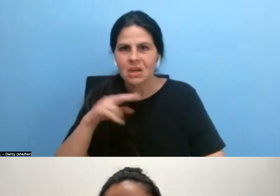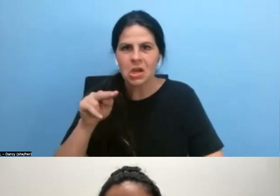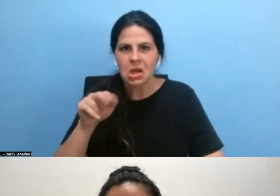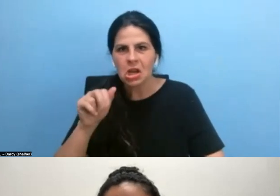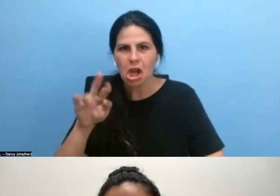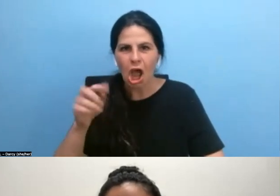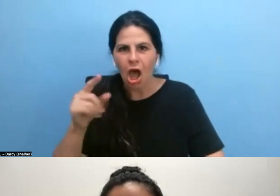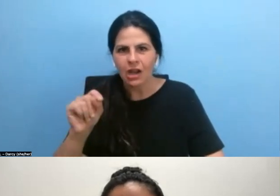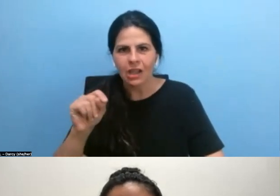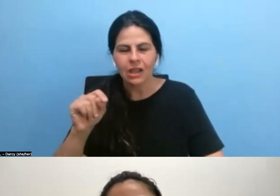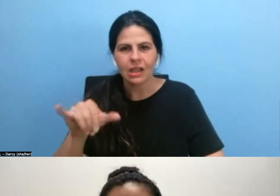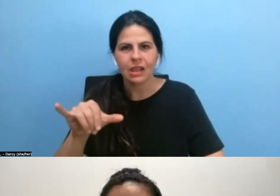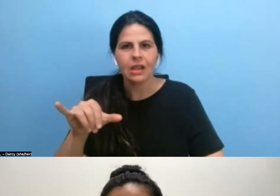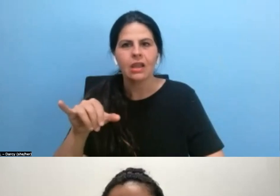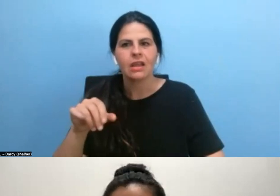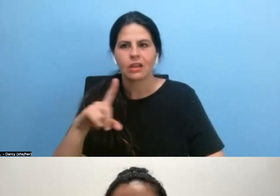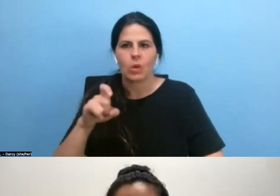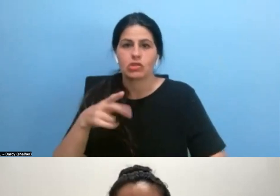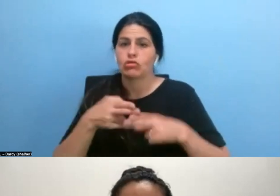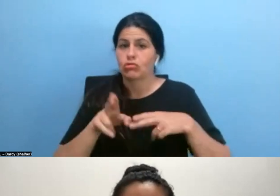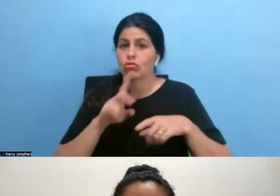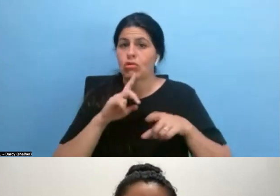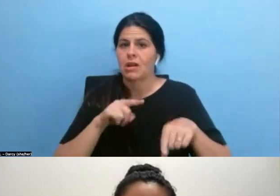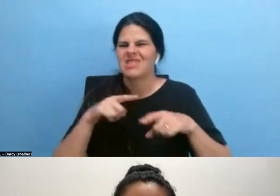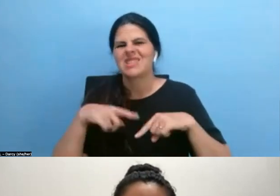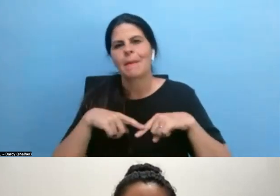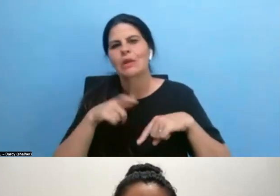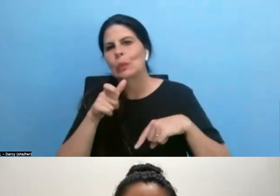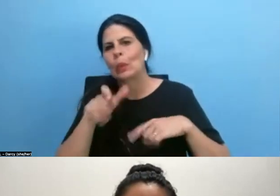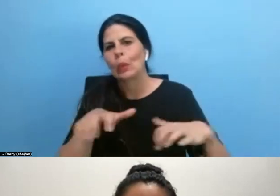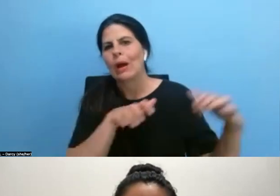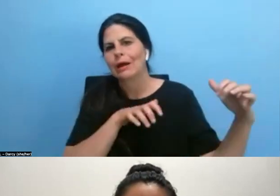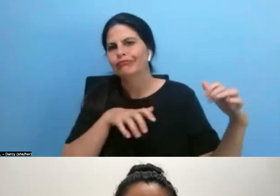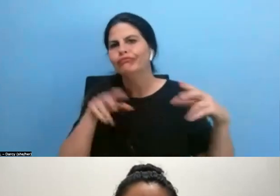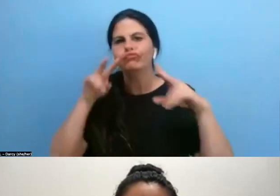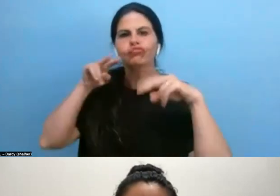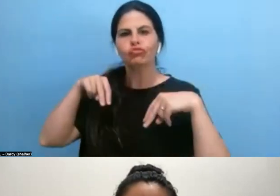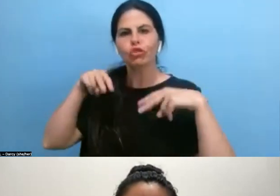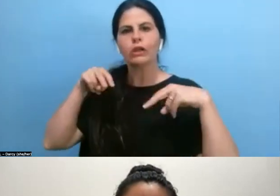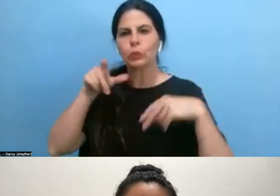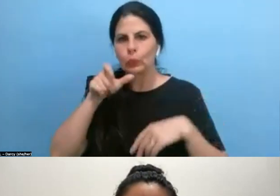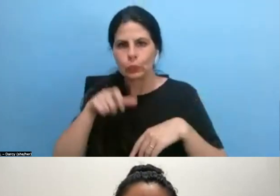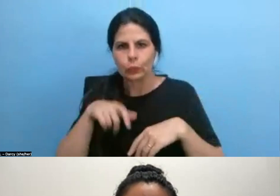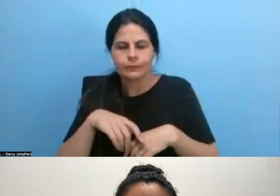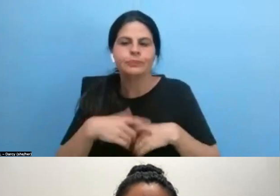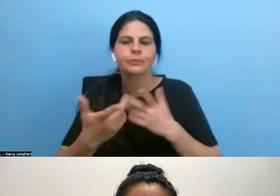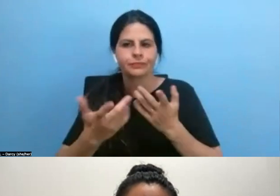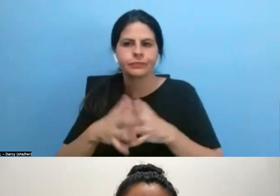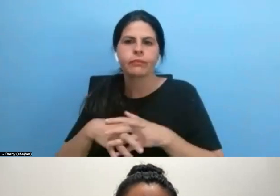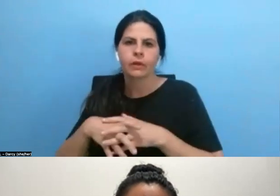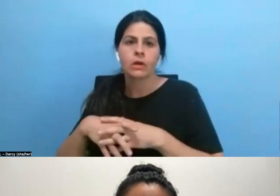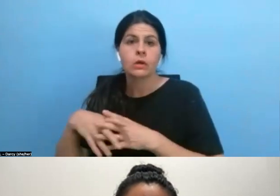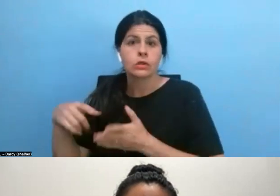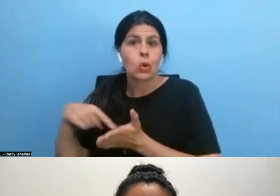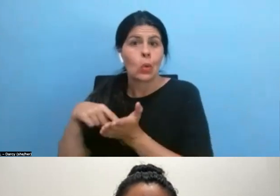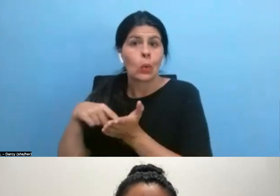uh, it depends on who is judging. Um, I will say that, uh, paying protagonists and